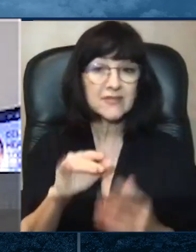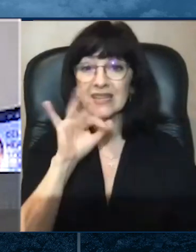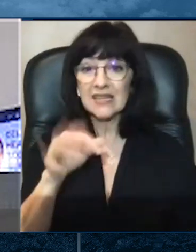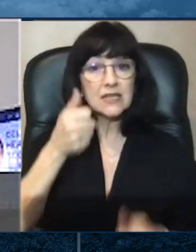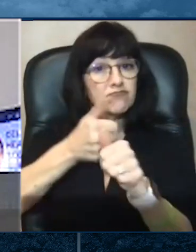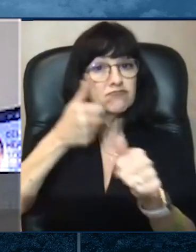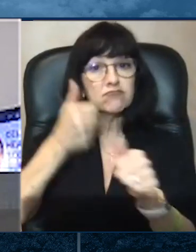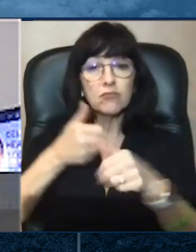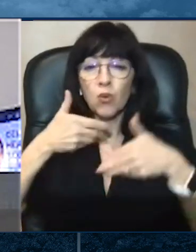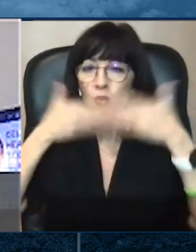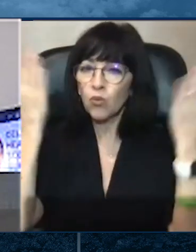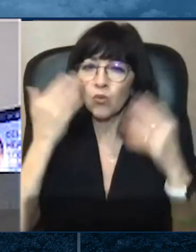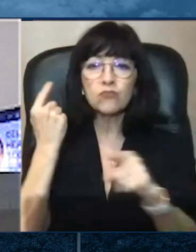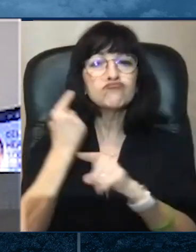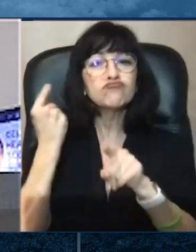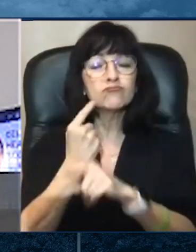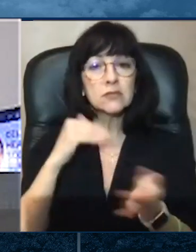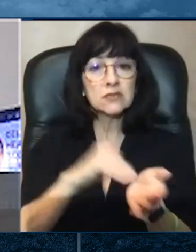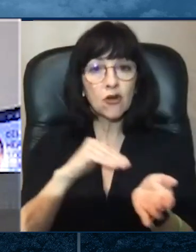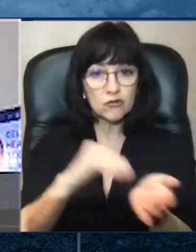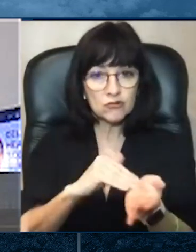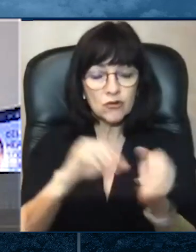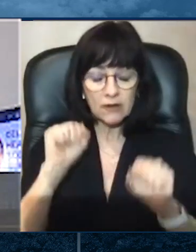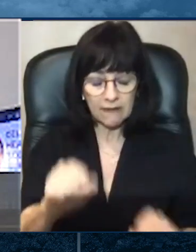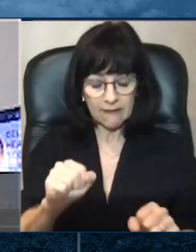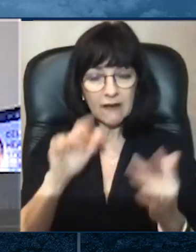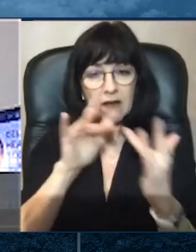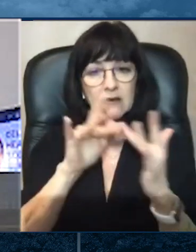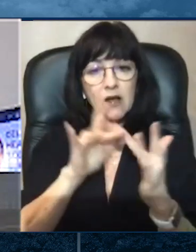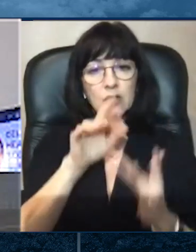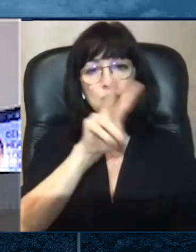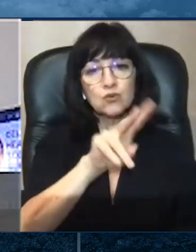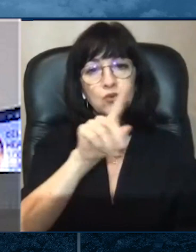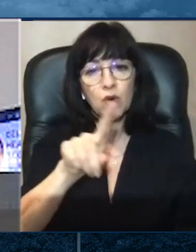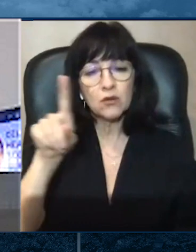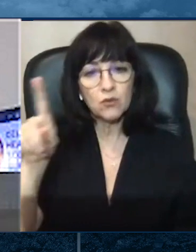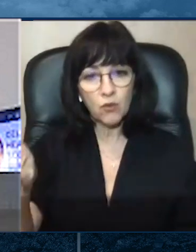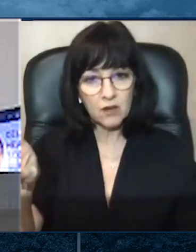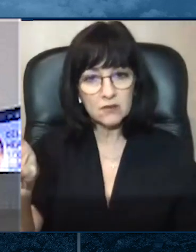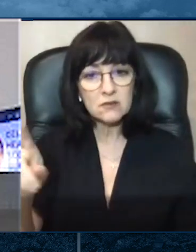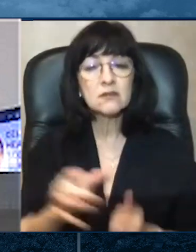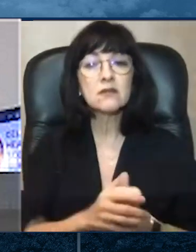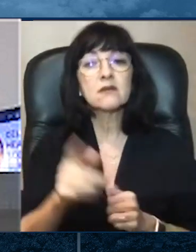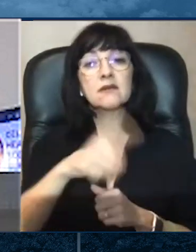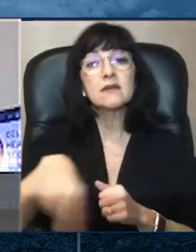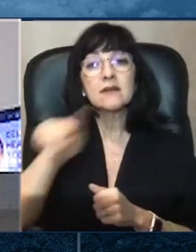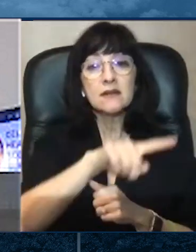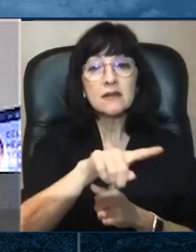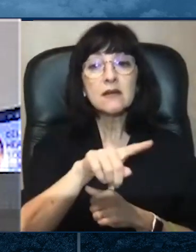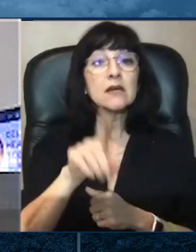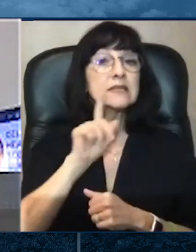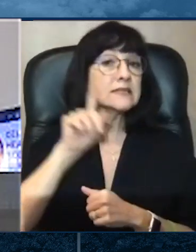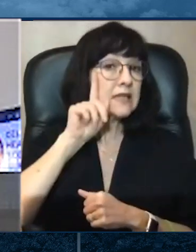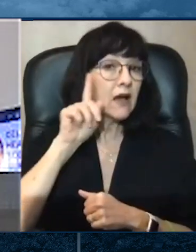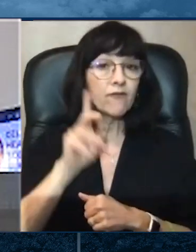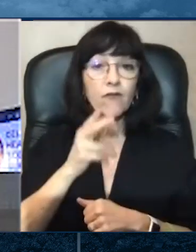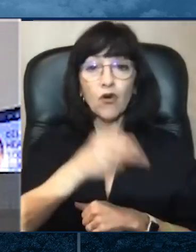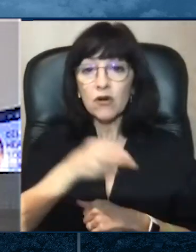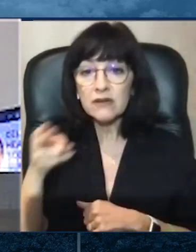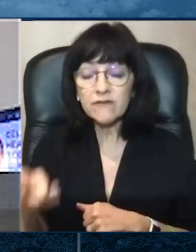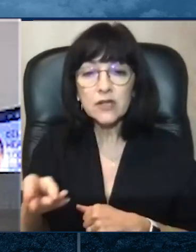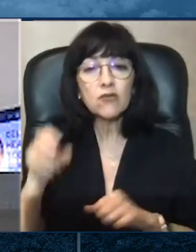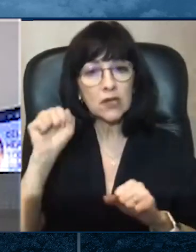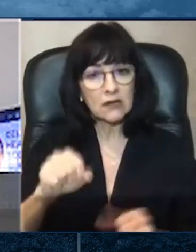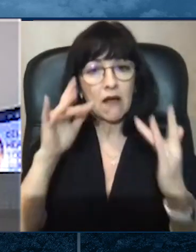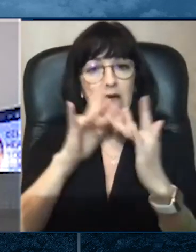call Delaware 2-1-1 or 7-1-1 for individuals who are deaf or hard of hearing. And an